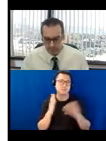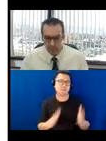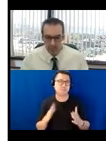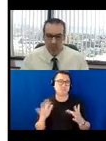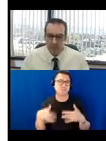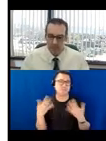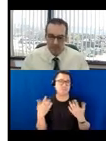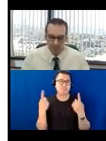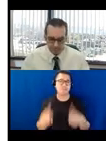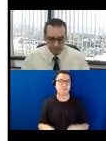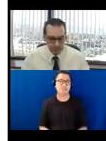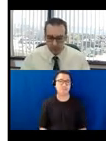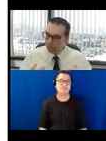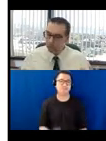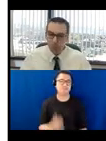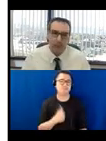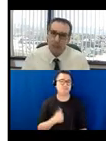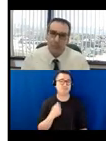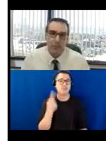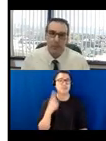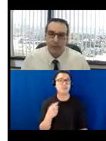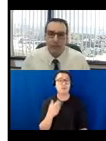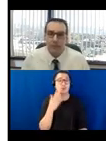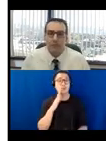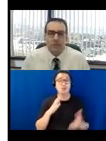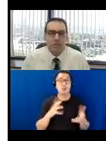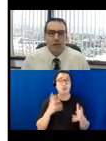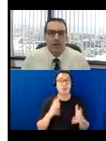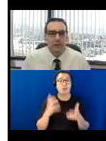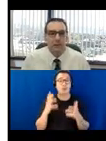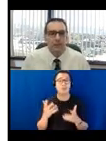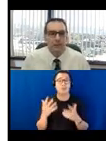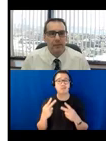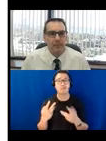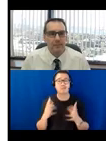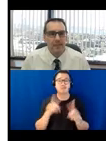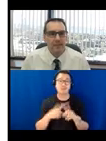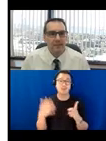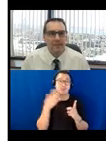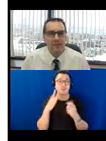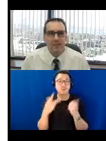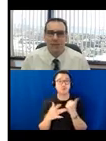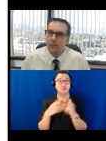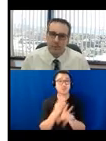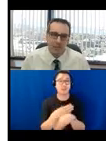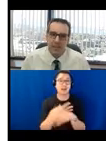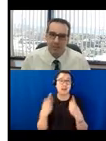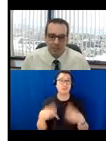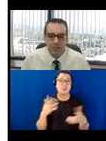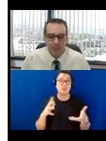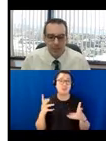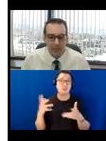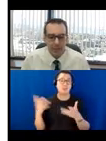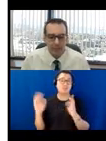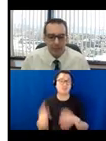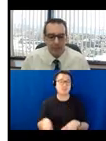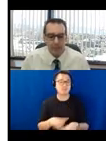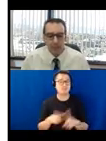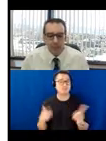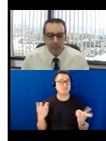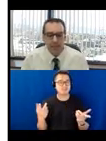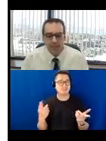I apologize for the few hiccups, but hey, what's a virtual training without a few hiccups that happen? So I appreciate everyone's understanding.